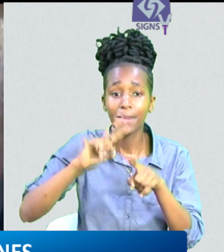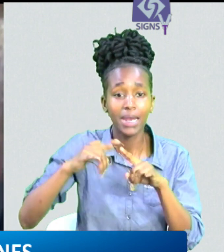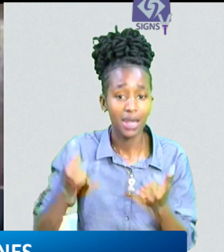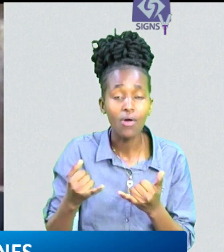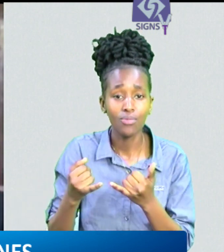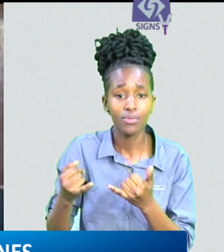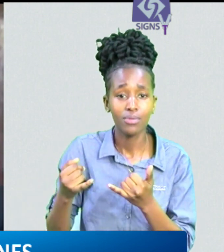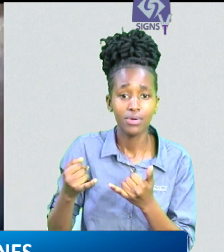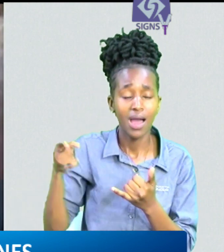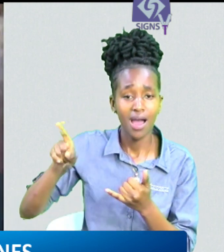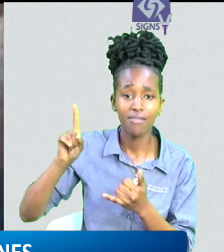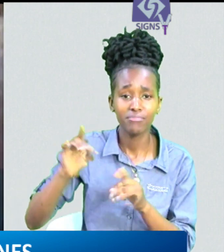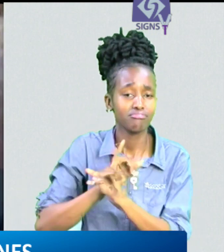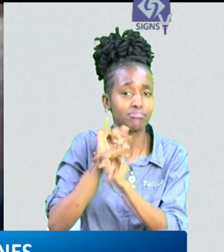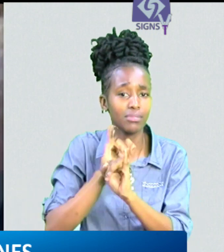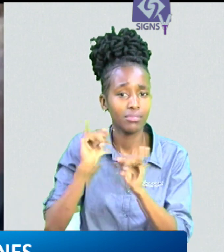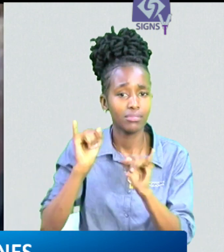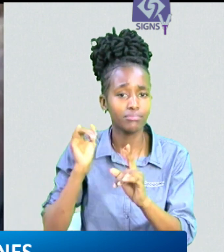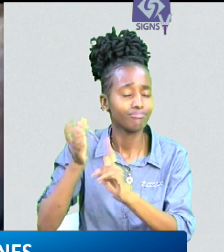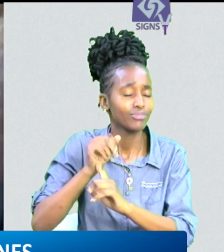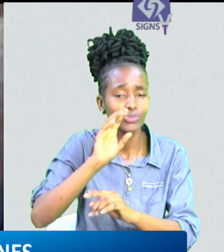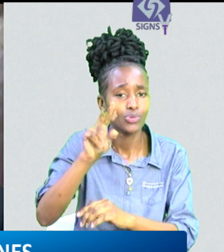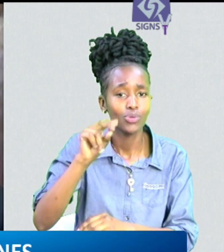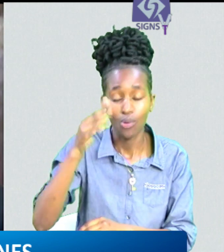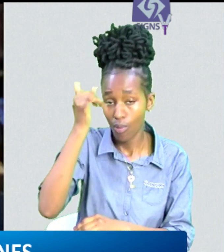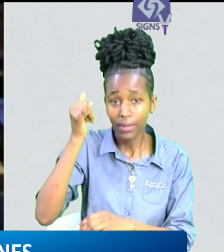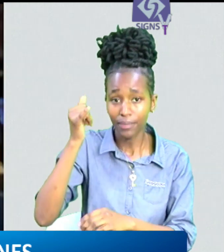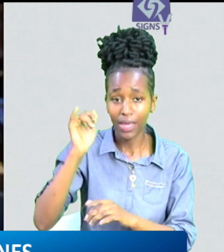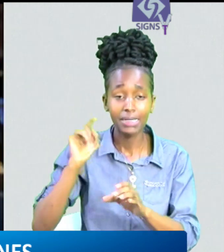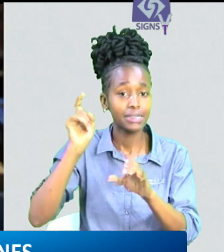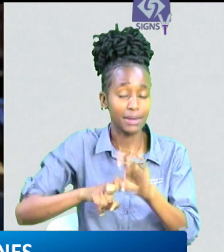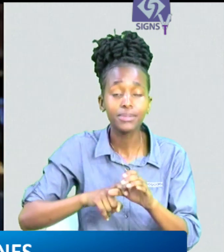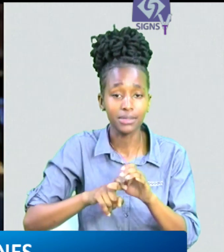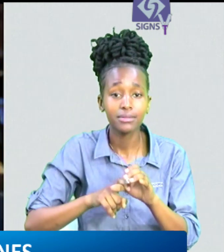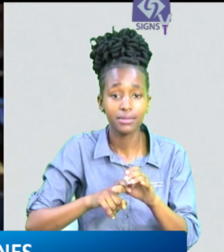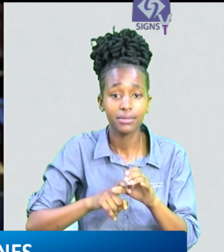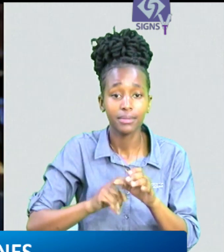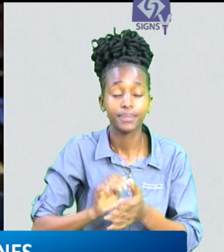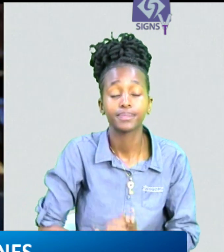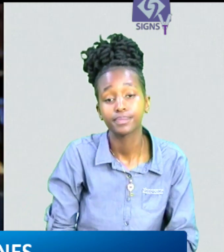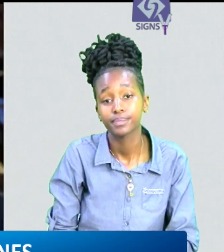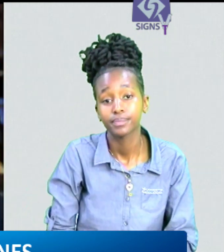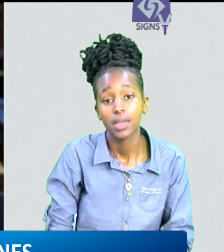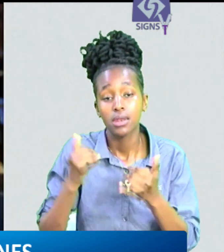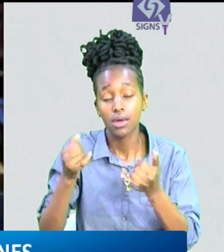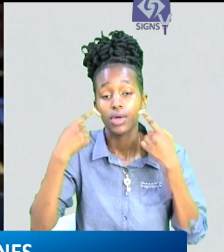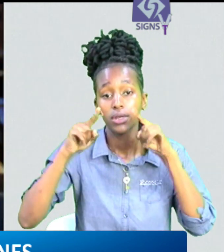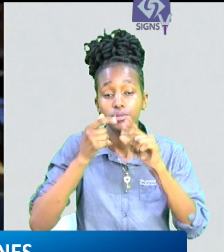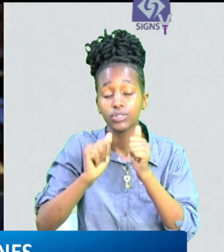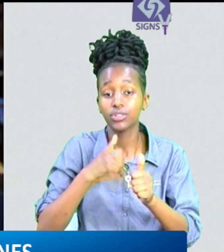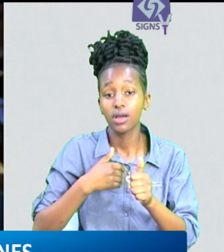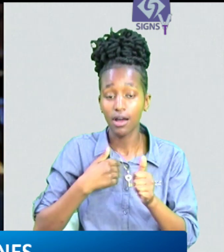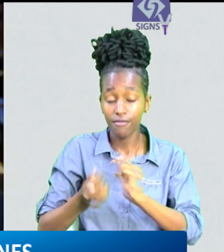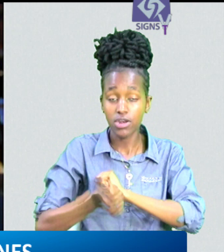just acknowledge that we do need to operationalize such a fund but that was not an authentic and mindful approach yet the moment was not seized and